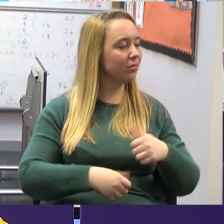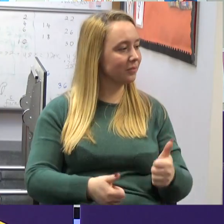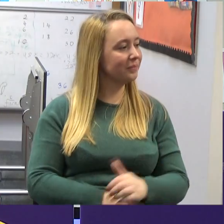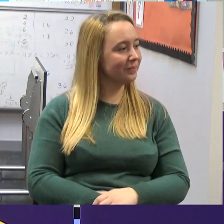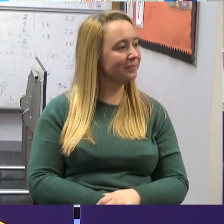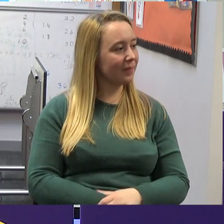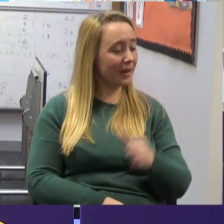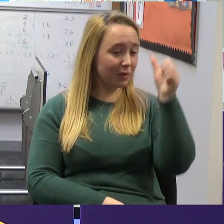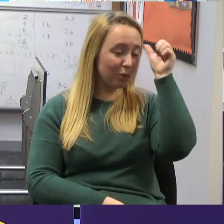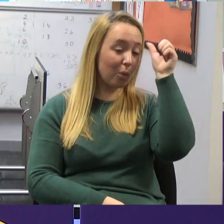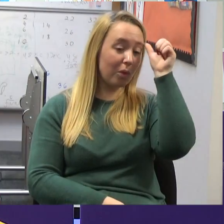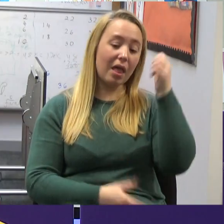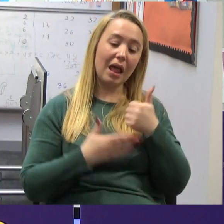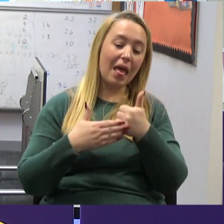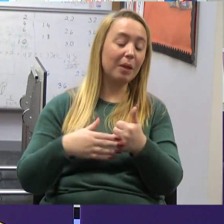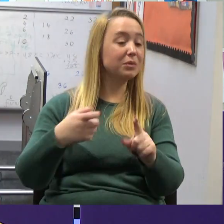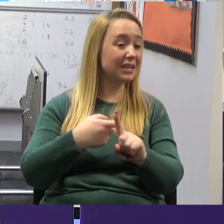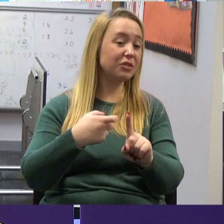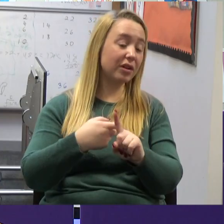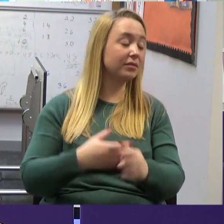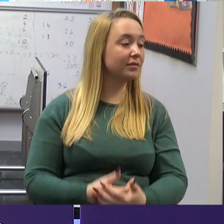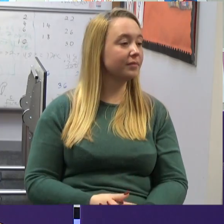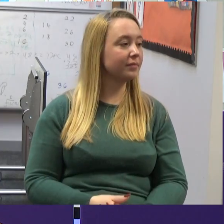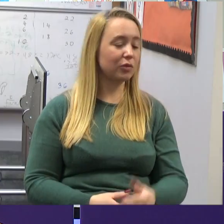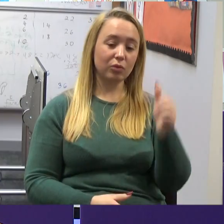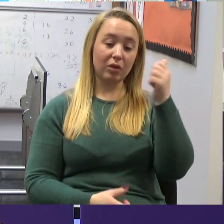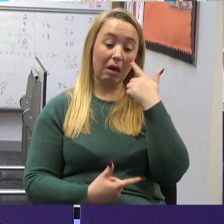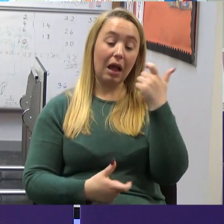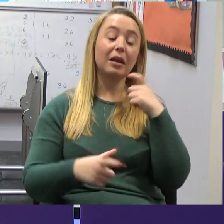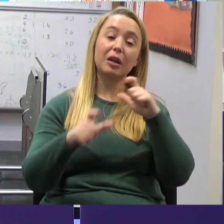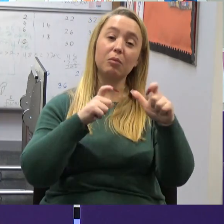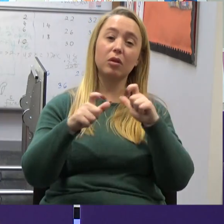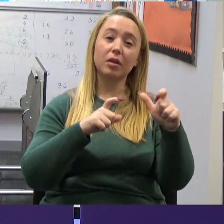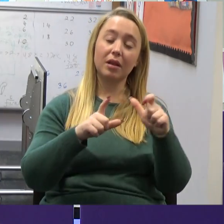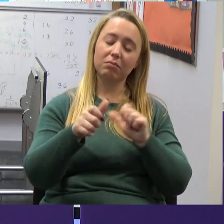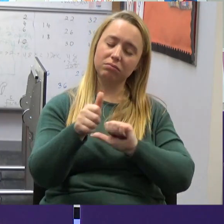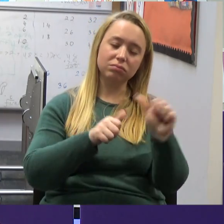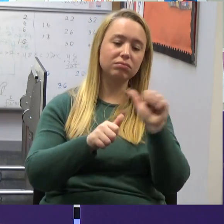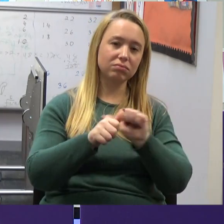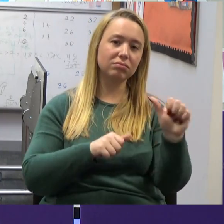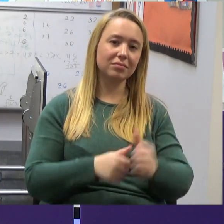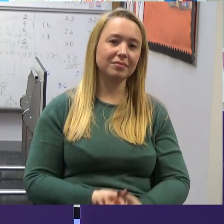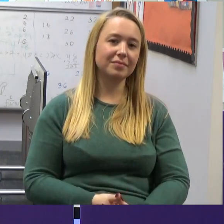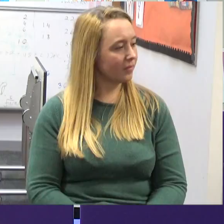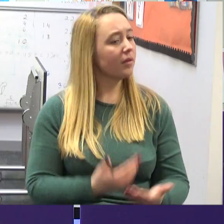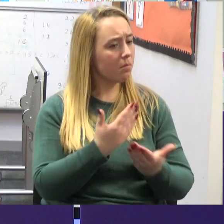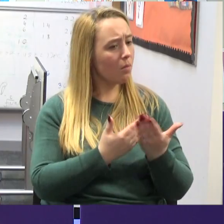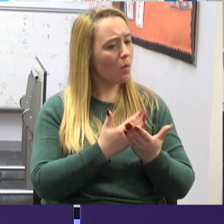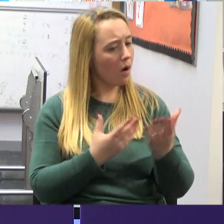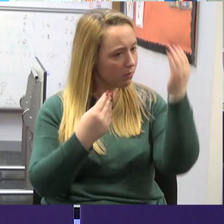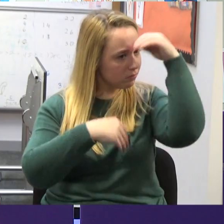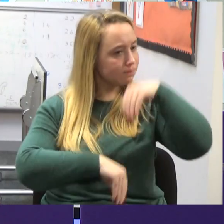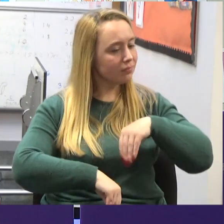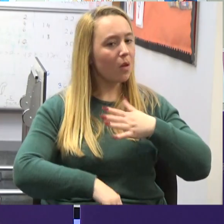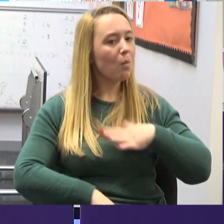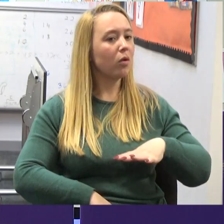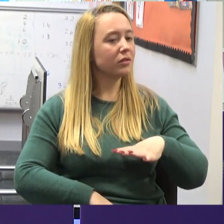and knowing it's helping the wee fella, you know. It's knowing that you can communicate better with him. I'd like